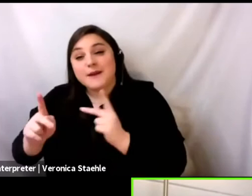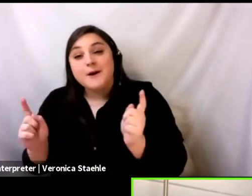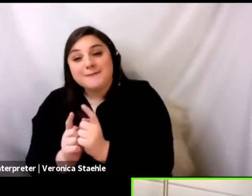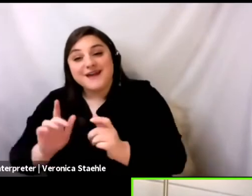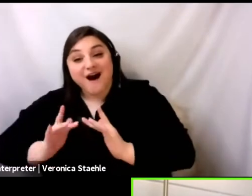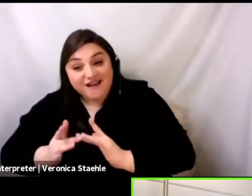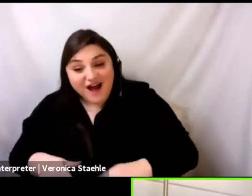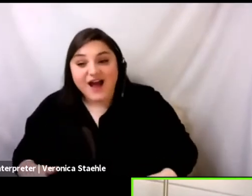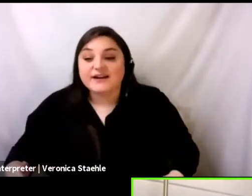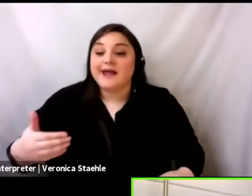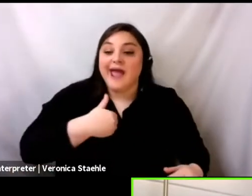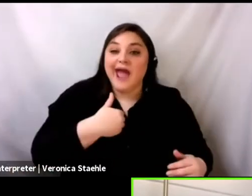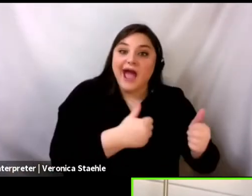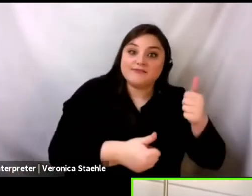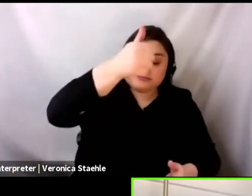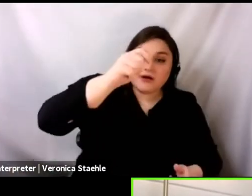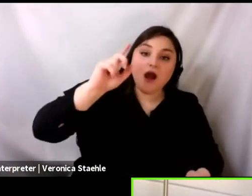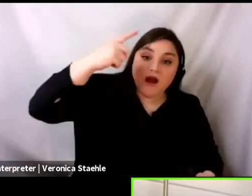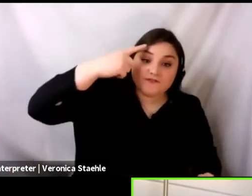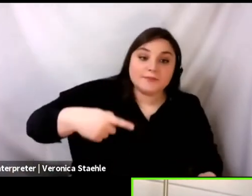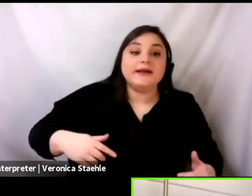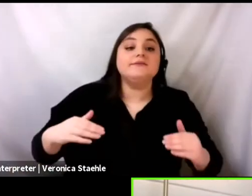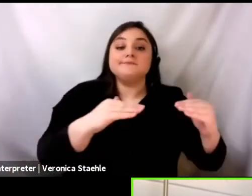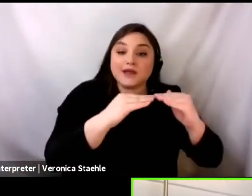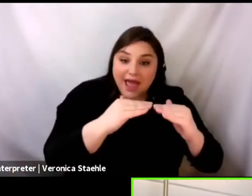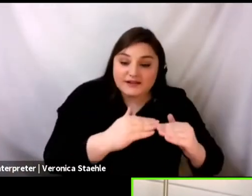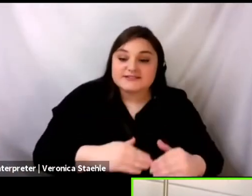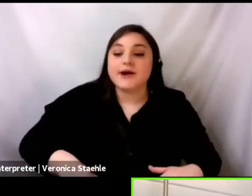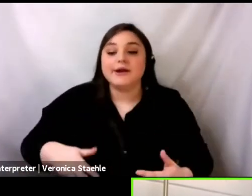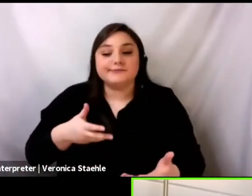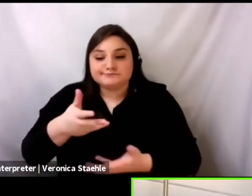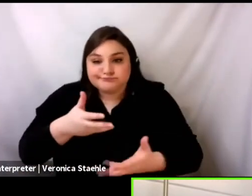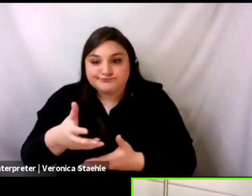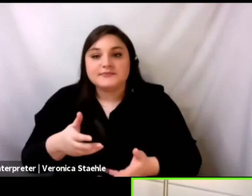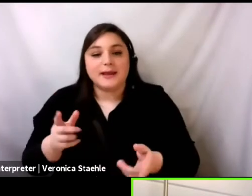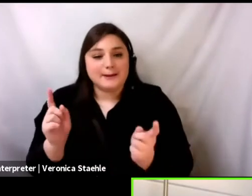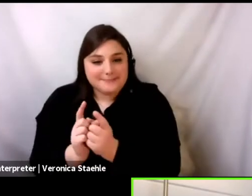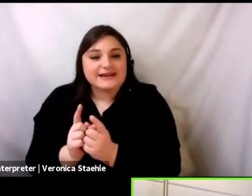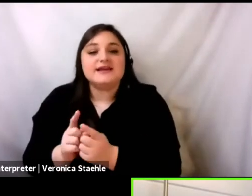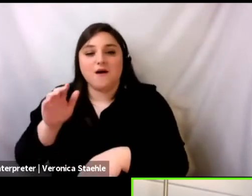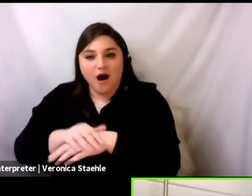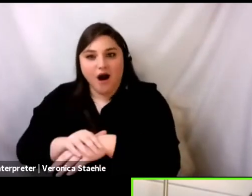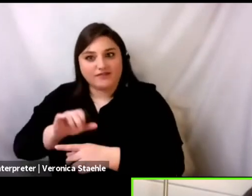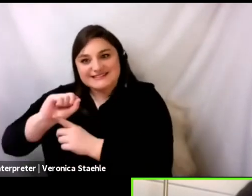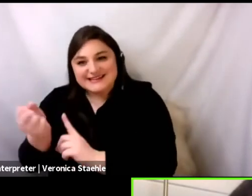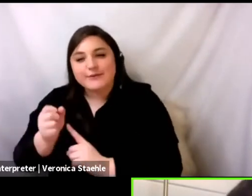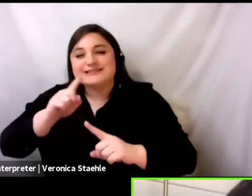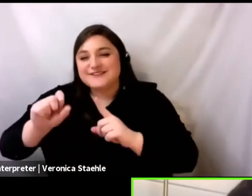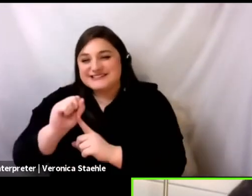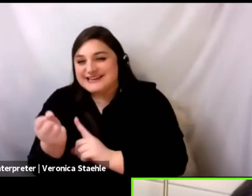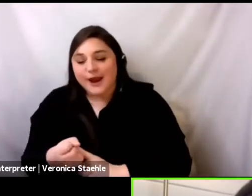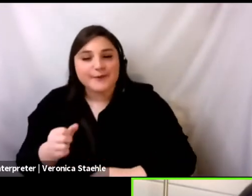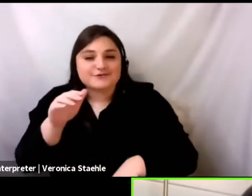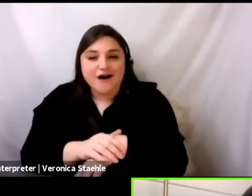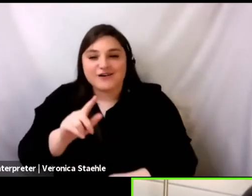facilitation, you know, and I'm kind of wondering how, you know, and, and the scenarios, I really love the scenarios, you know, you're sitting at the park